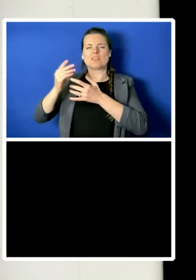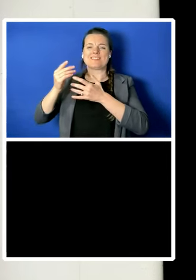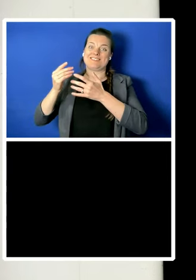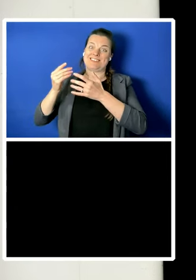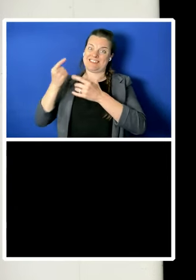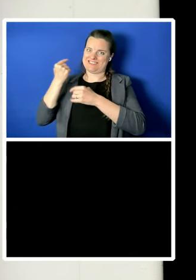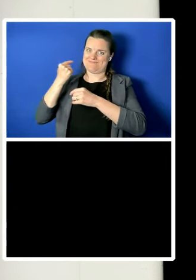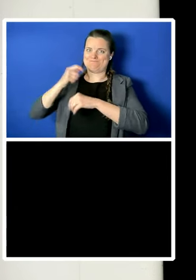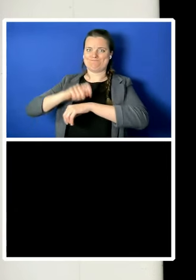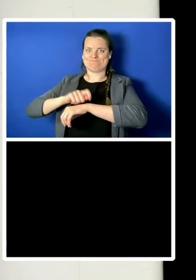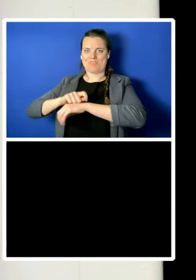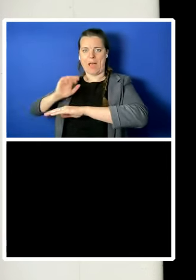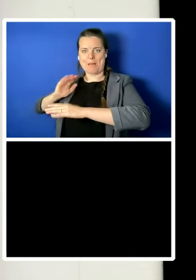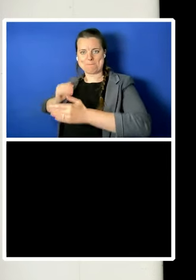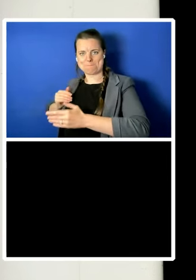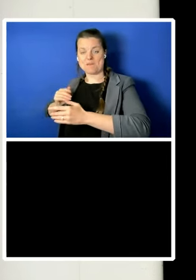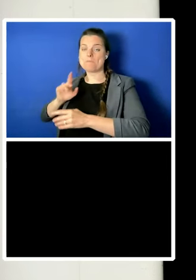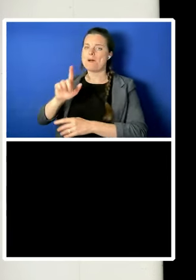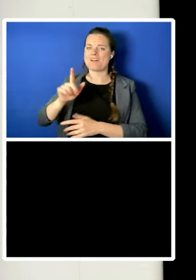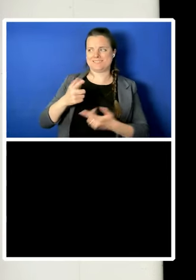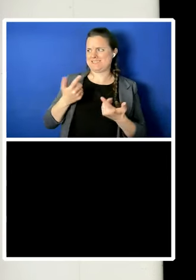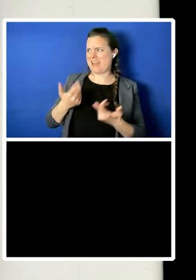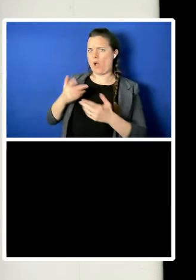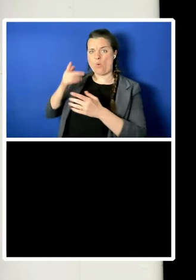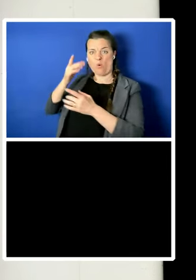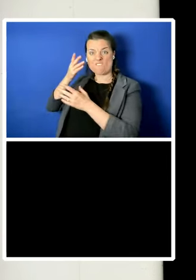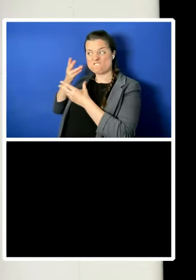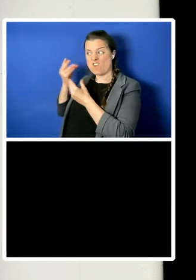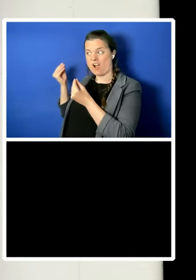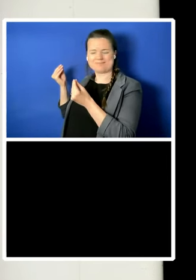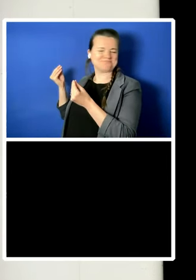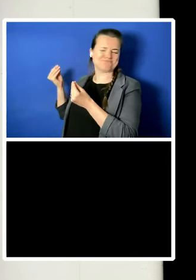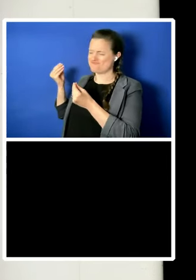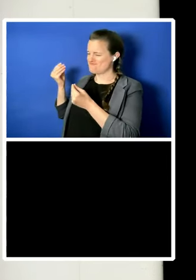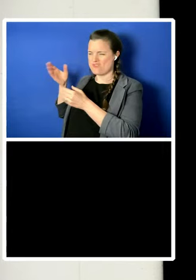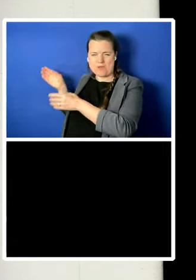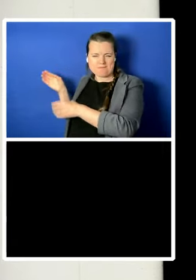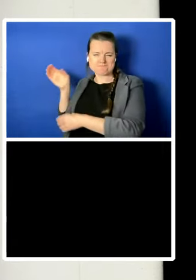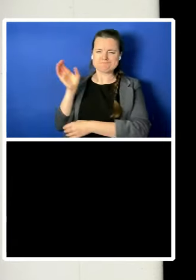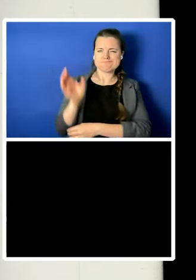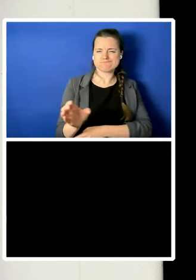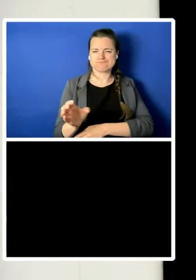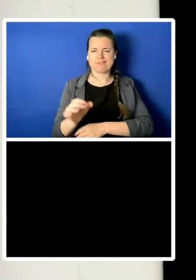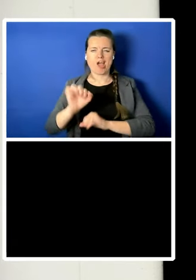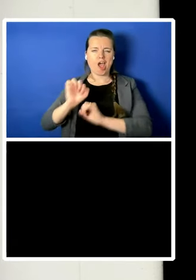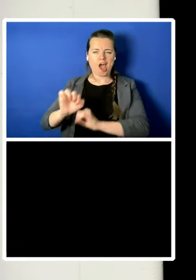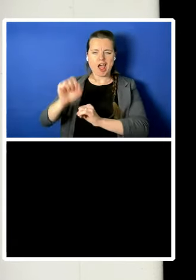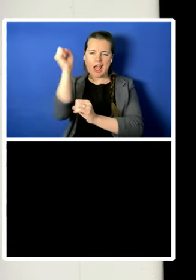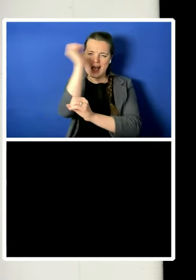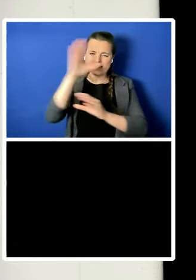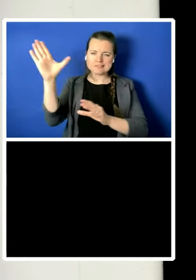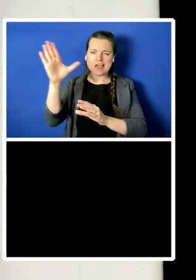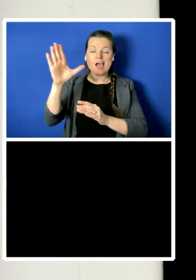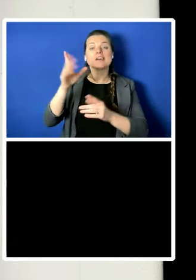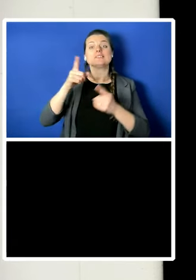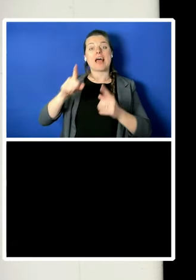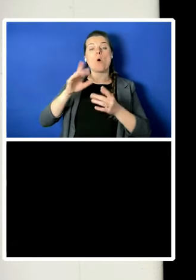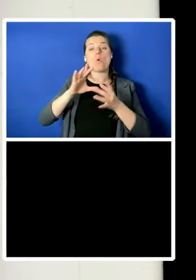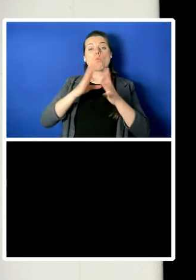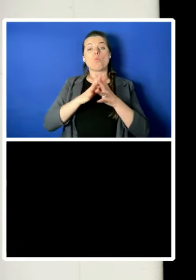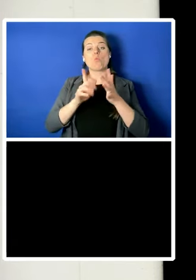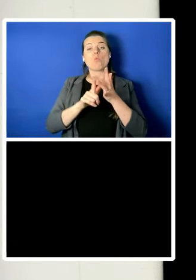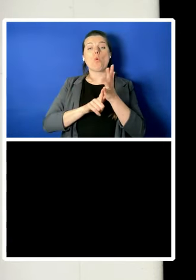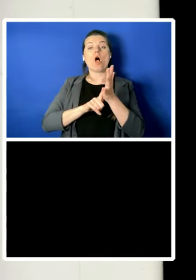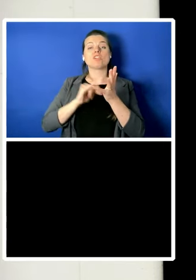estimated. The Wollstonecraft Society exists now to introduce free, accessible, and very chirpy